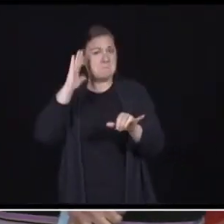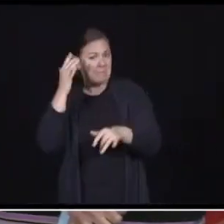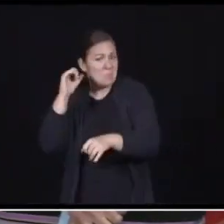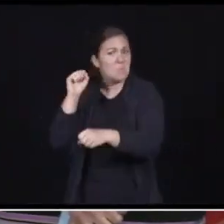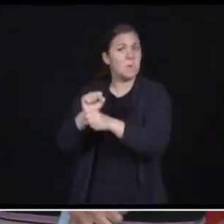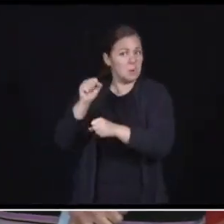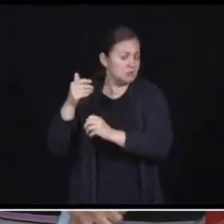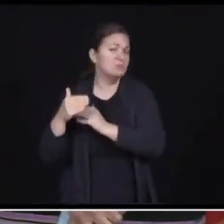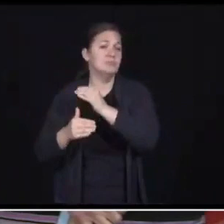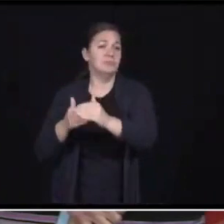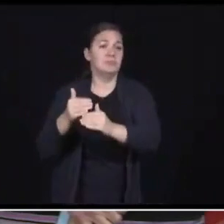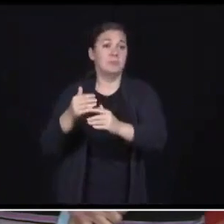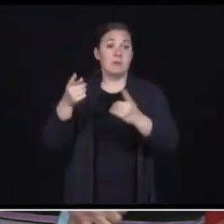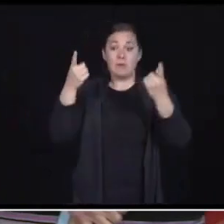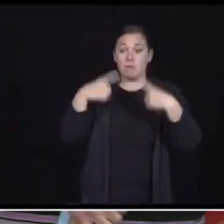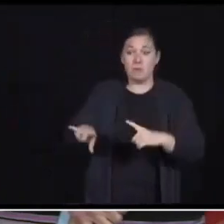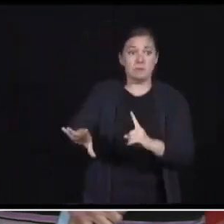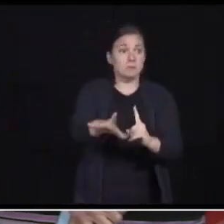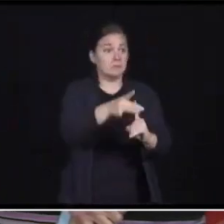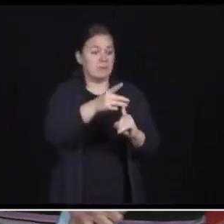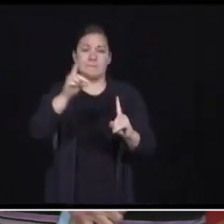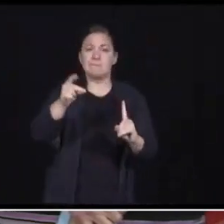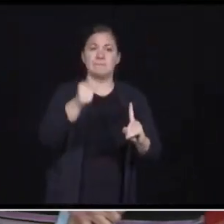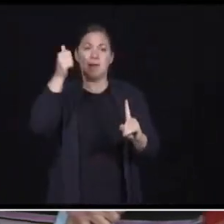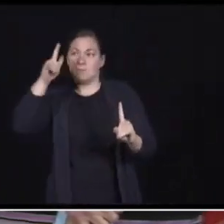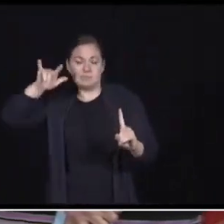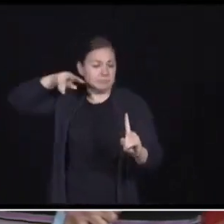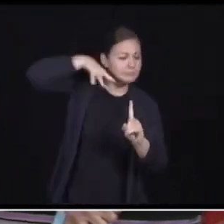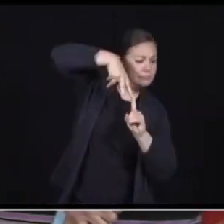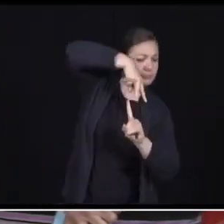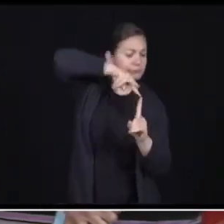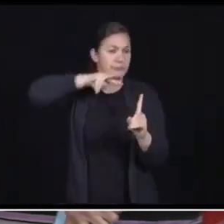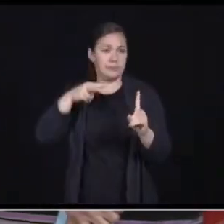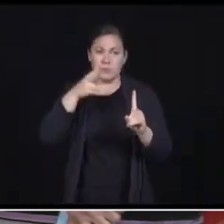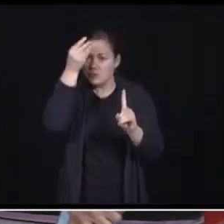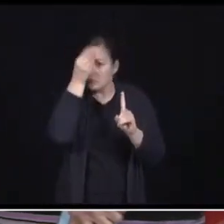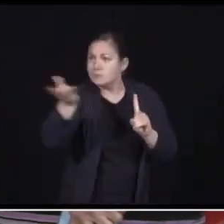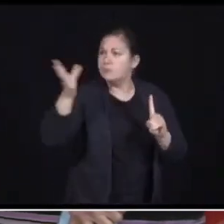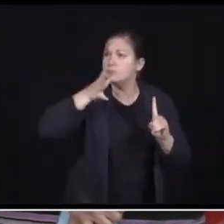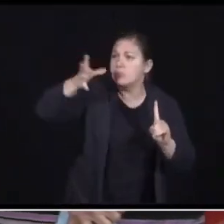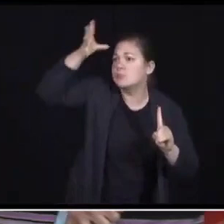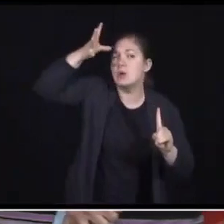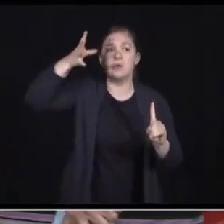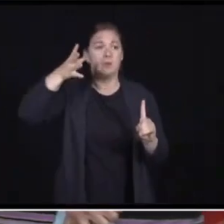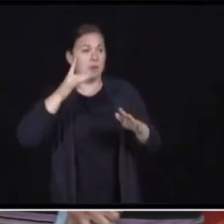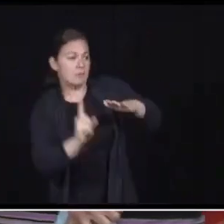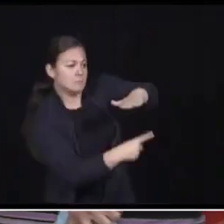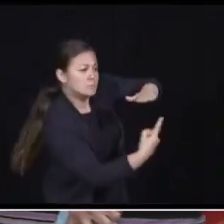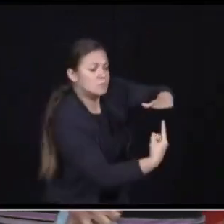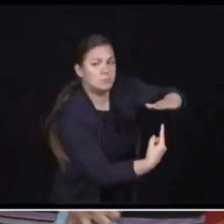cases, the system has kicked in immediately. Parents have been notified. Individuals have been isolated. My friends,